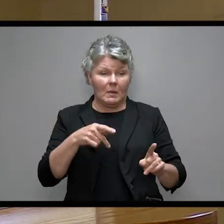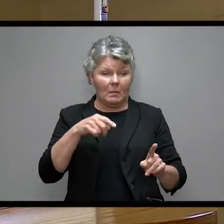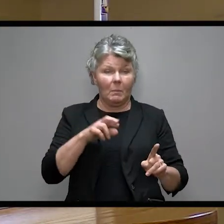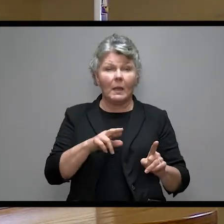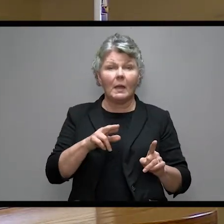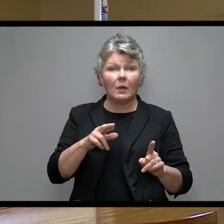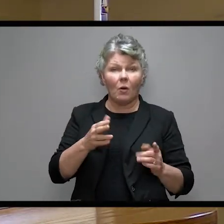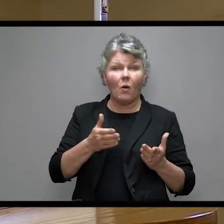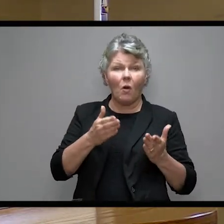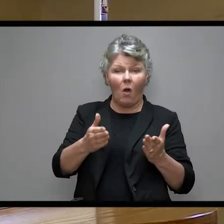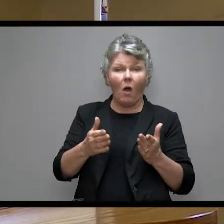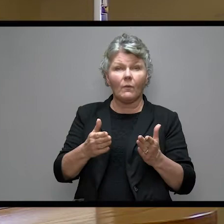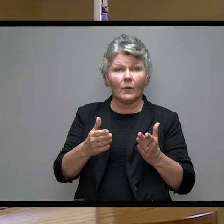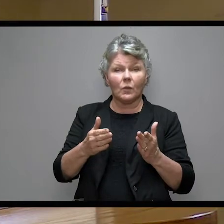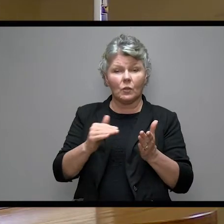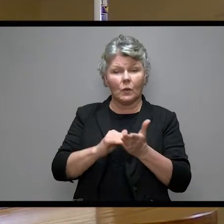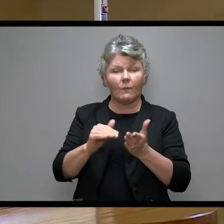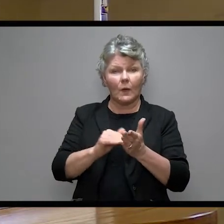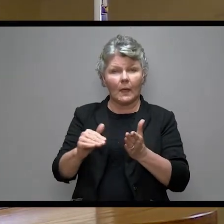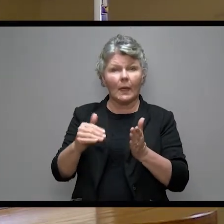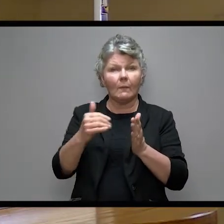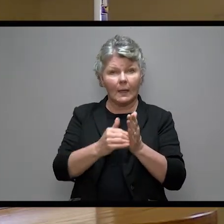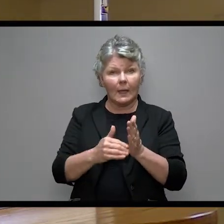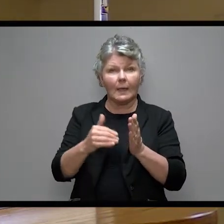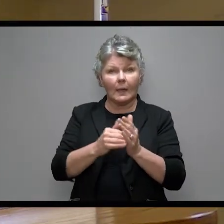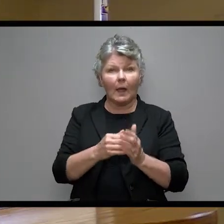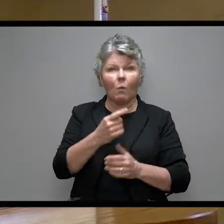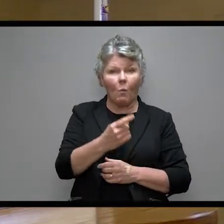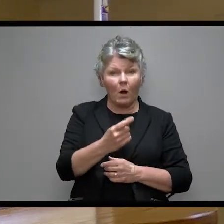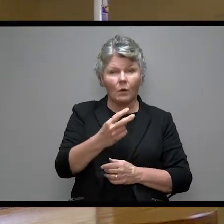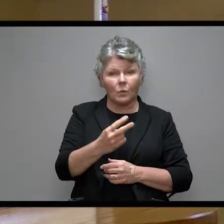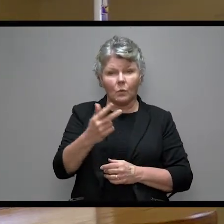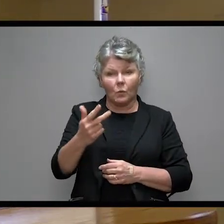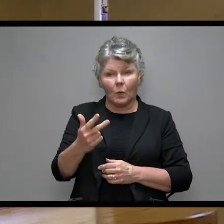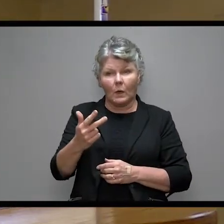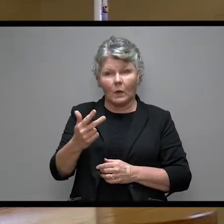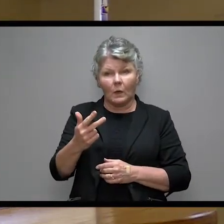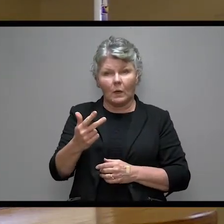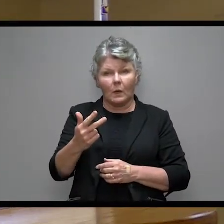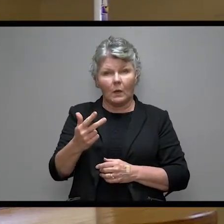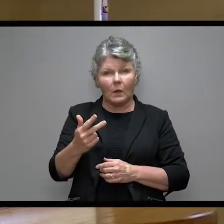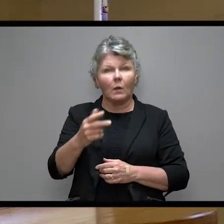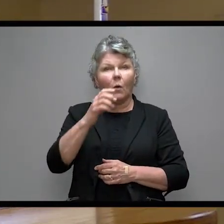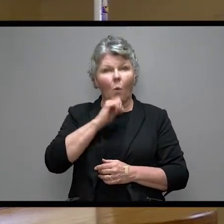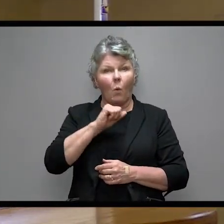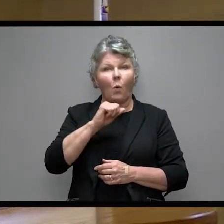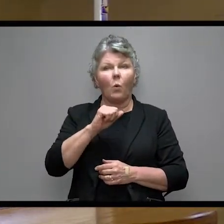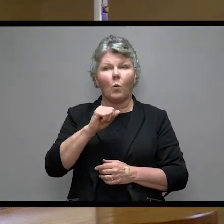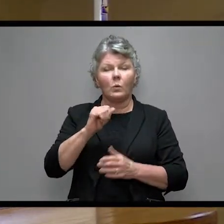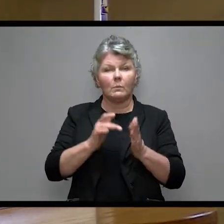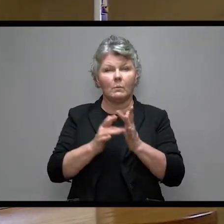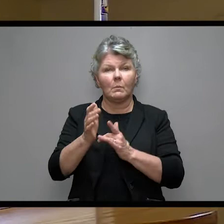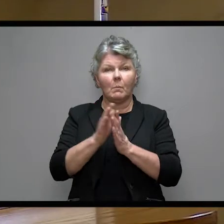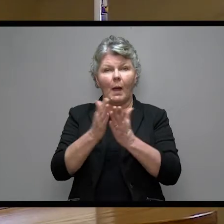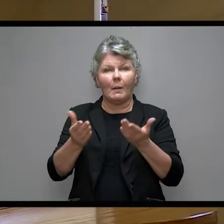offers to forgive the repeat offender not just once, not just three times, but a good old biblical number seven.